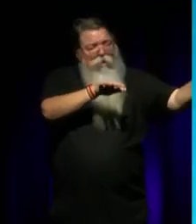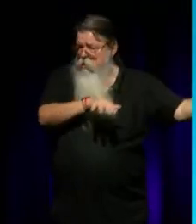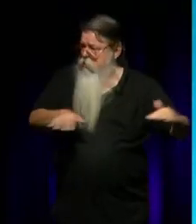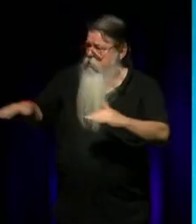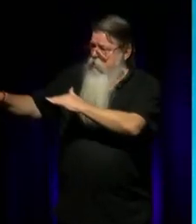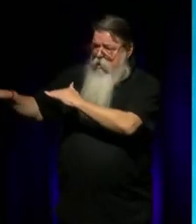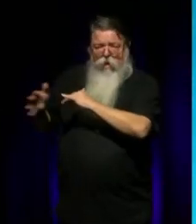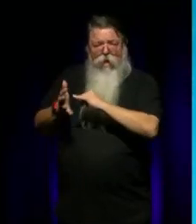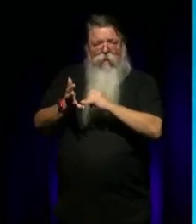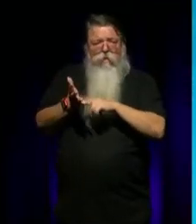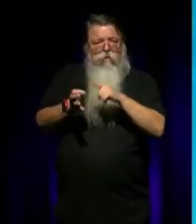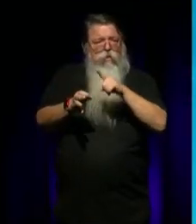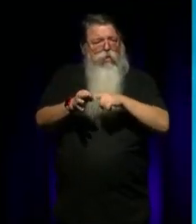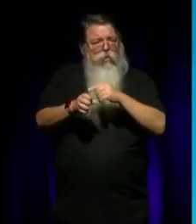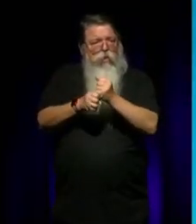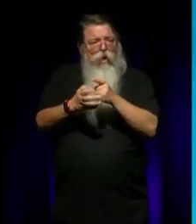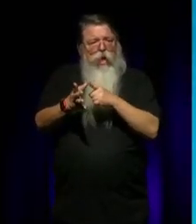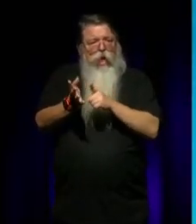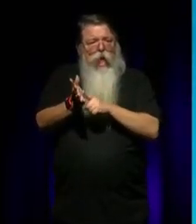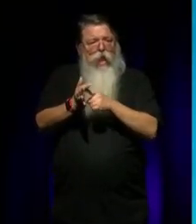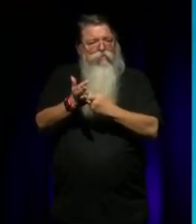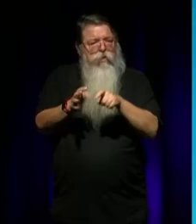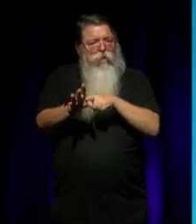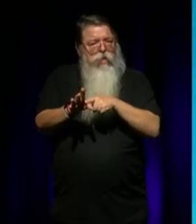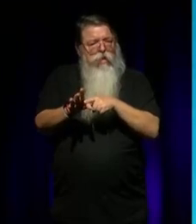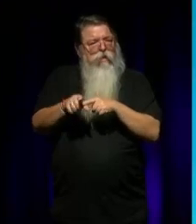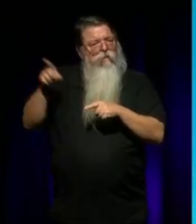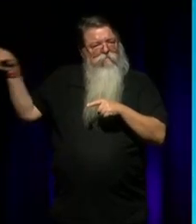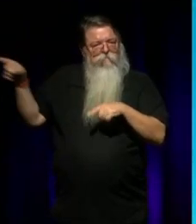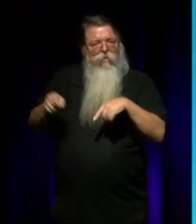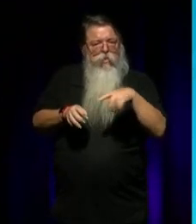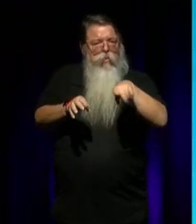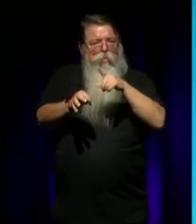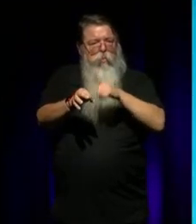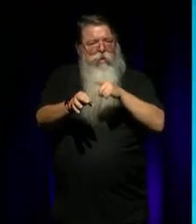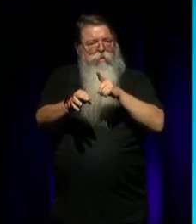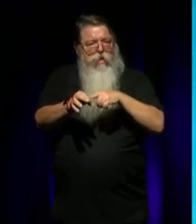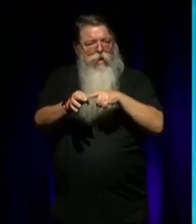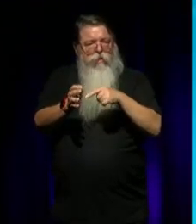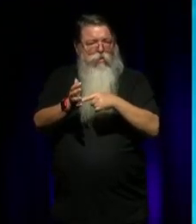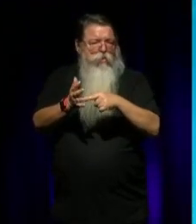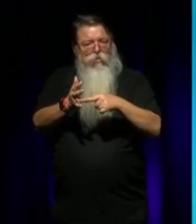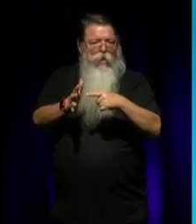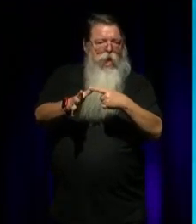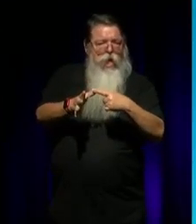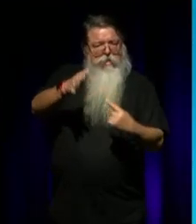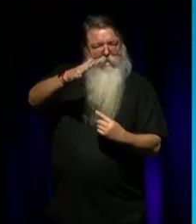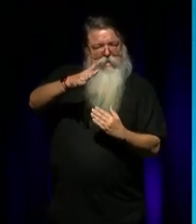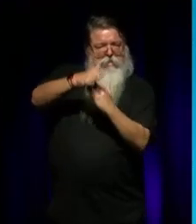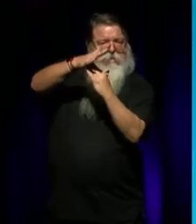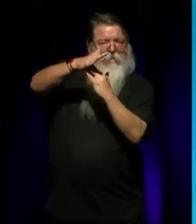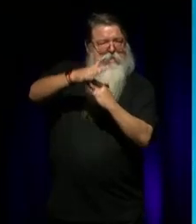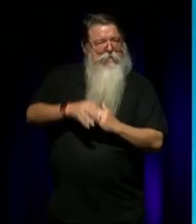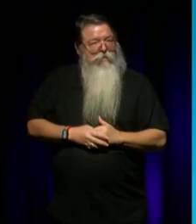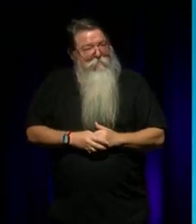to see our latest exhibition Queensland to a Tea which gives you a unique perspective on Queensland's social history. We've